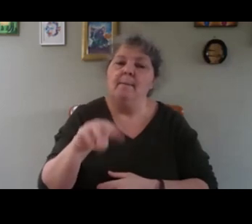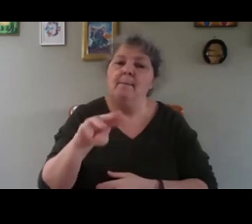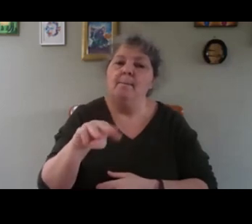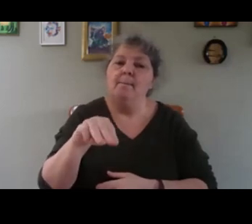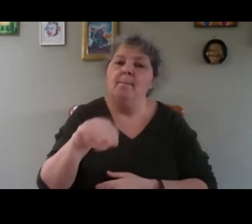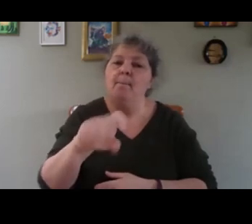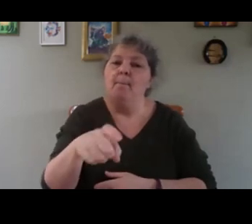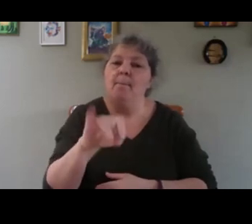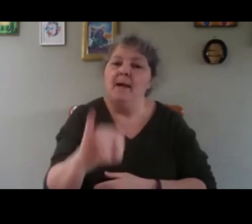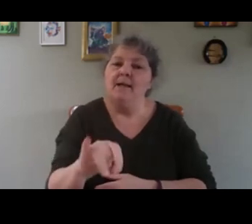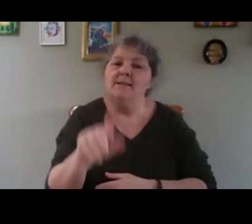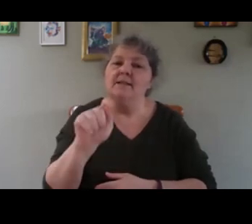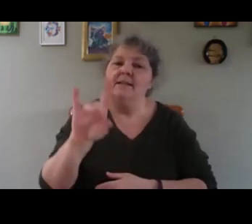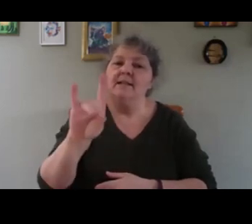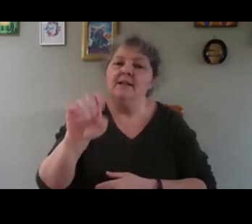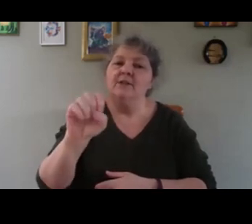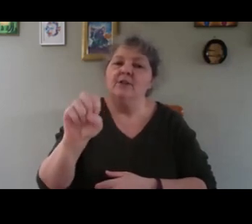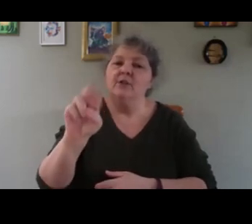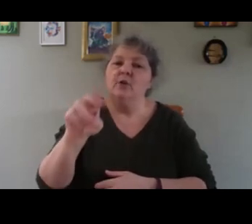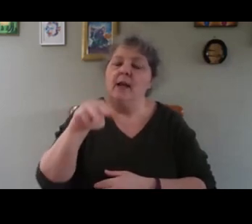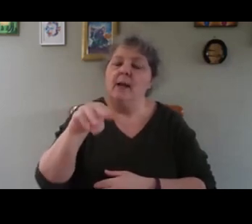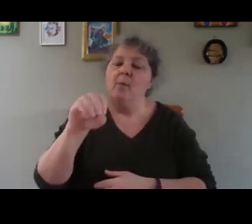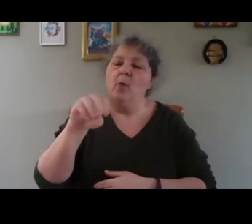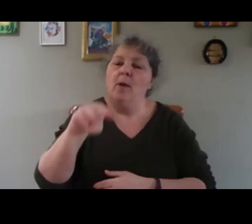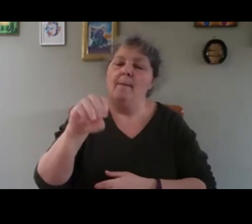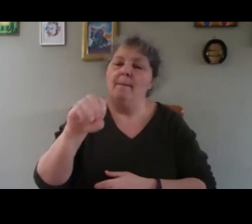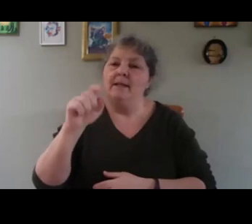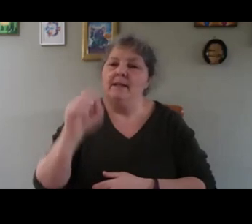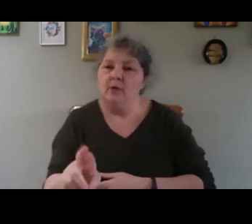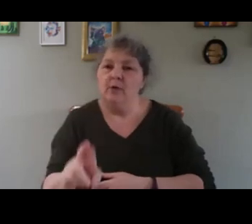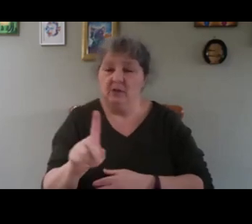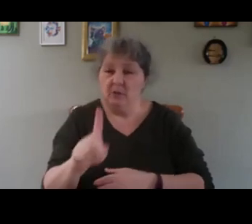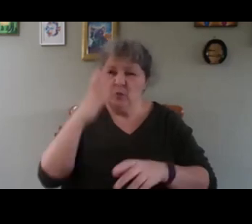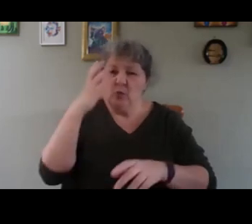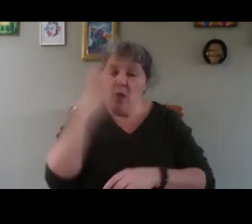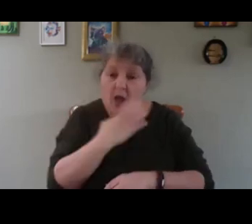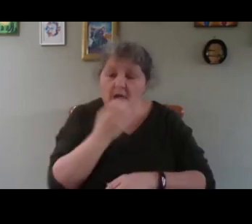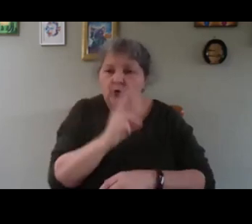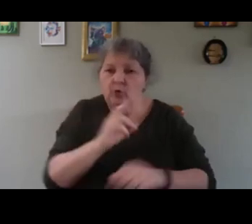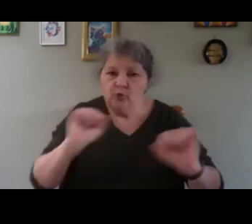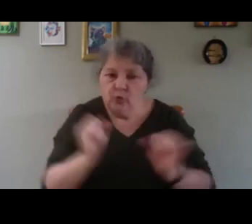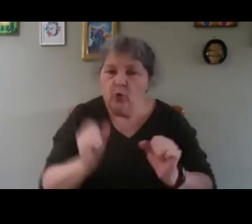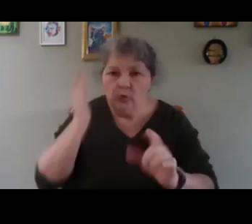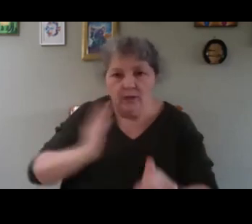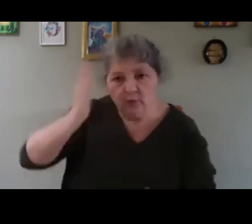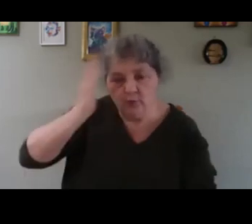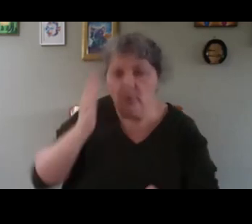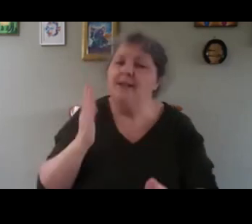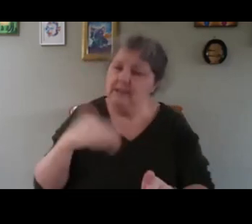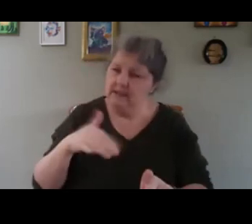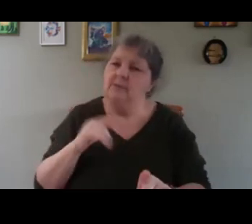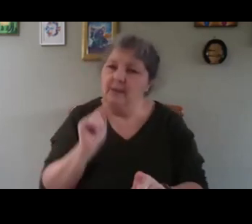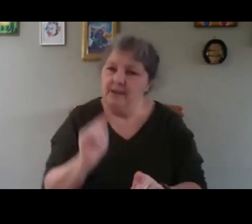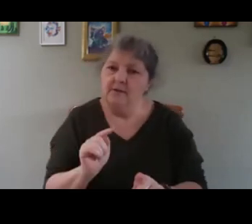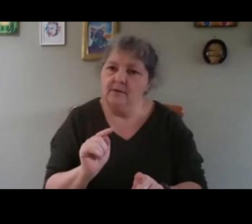inside your propagator. Is it too cold, too hot? The mini maxi is quite inexpensive, and it's a good